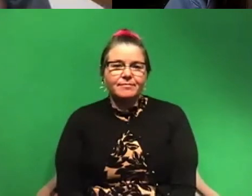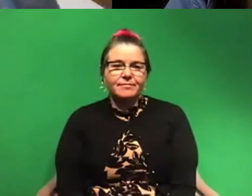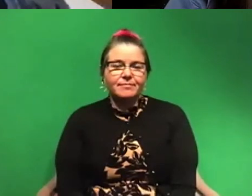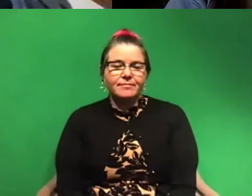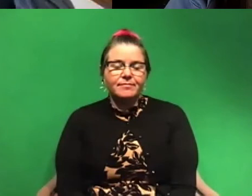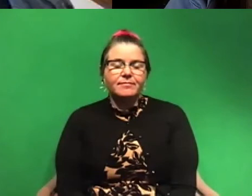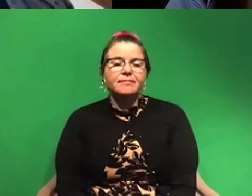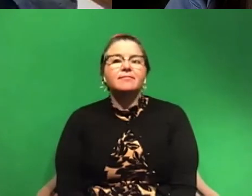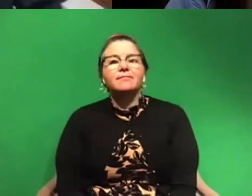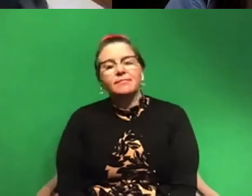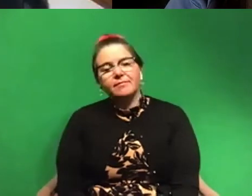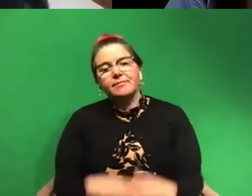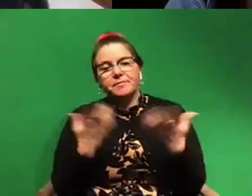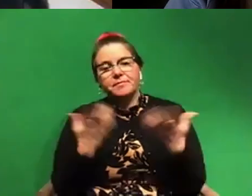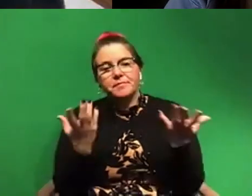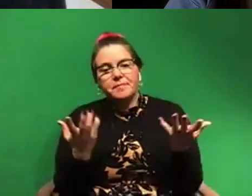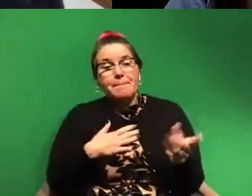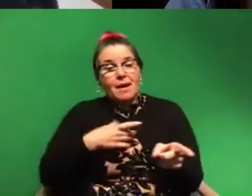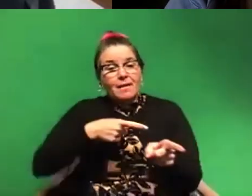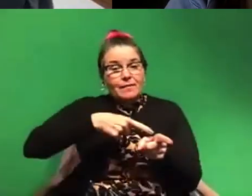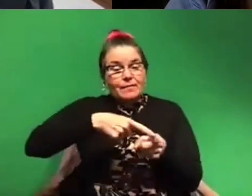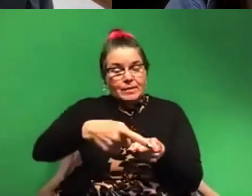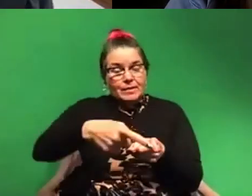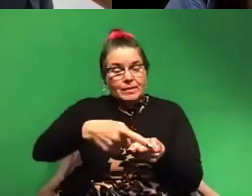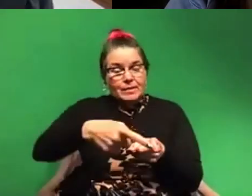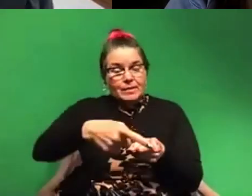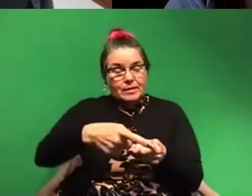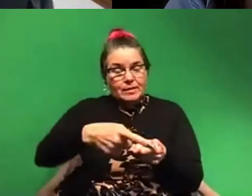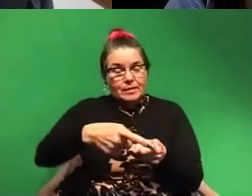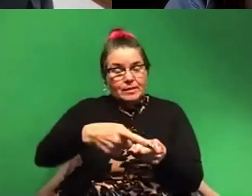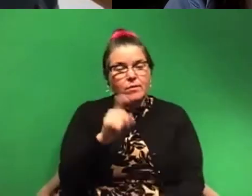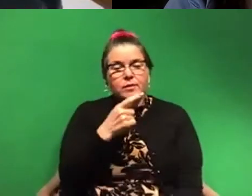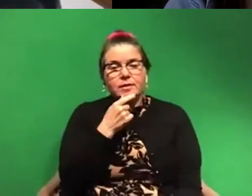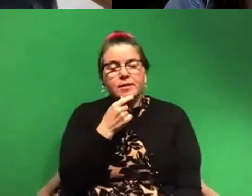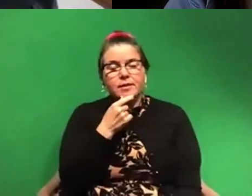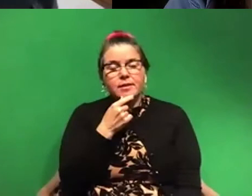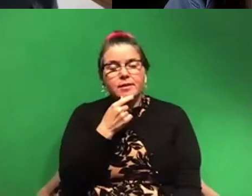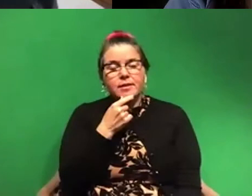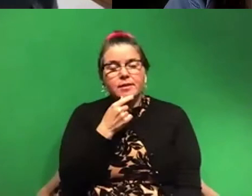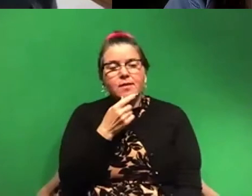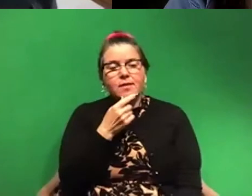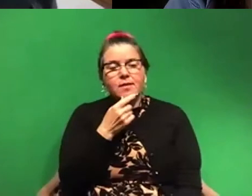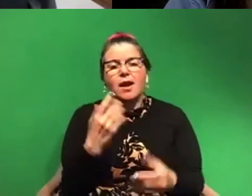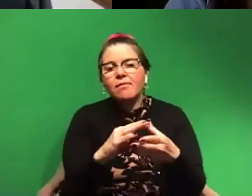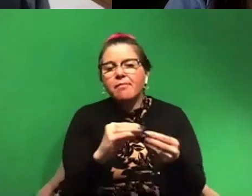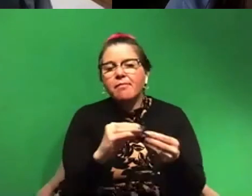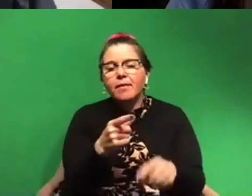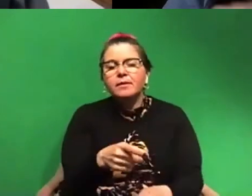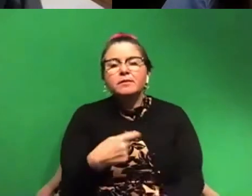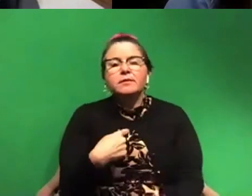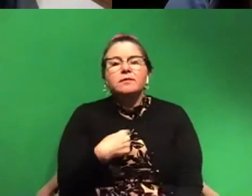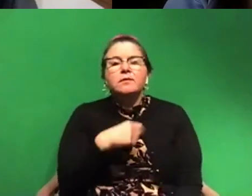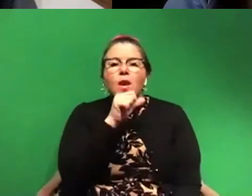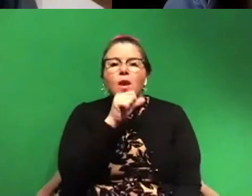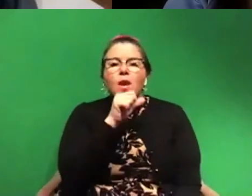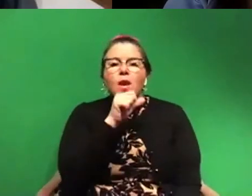So about my field, one of the questions was asked earlier. I alluded to this. I would love it for people to understand